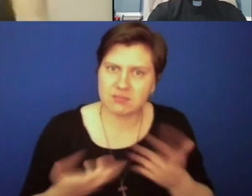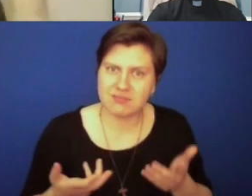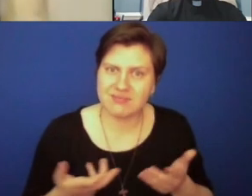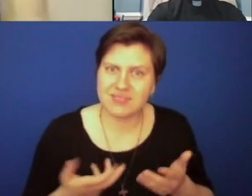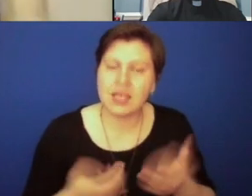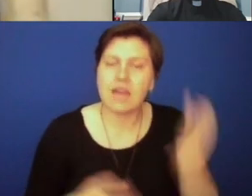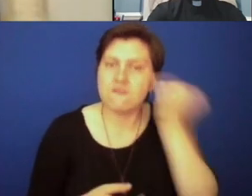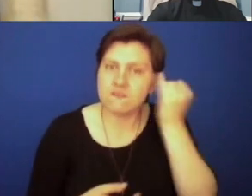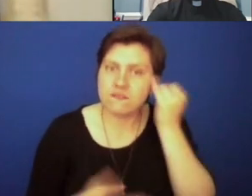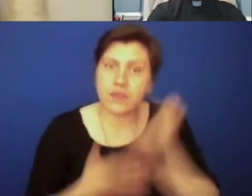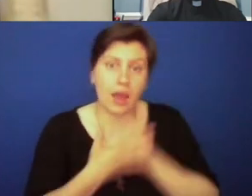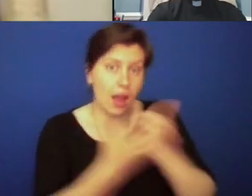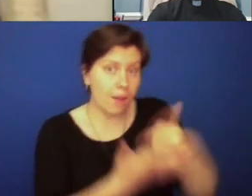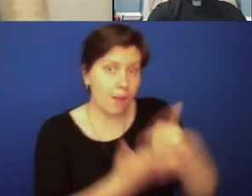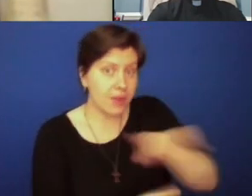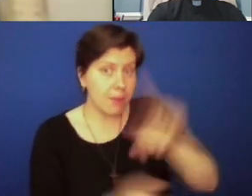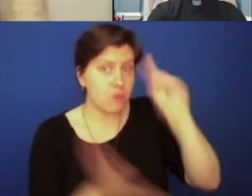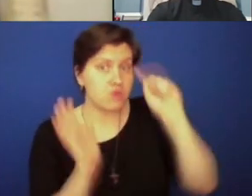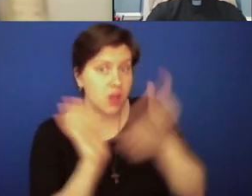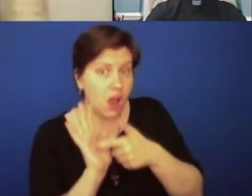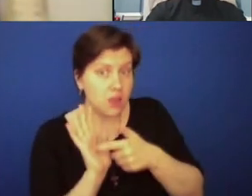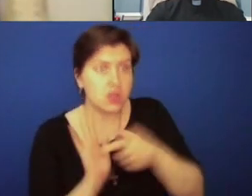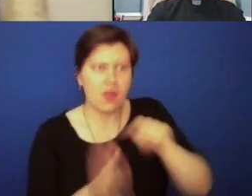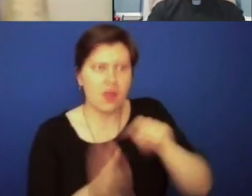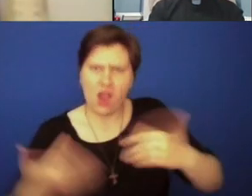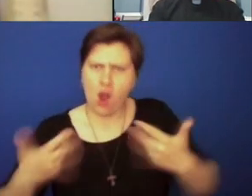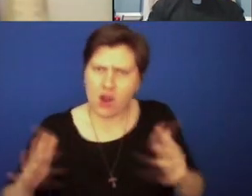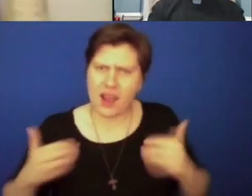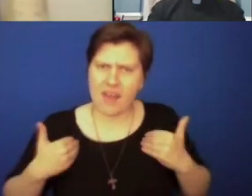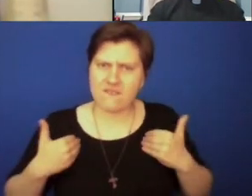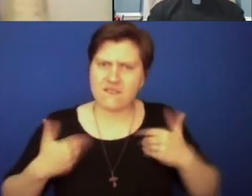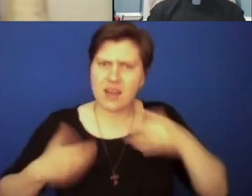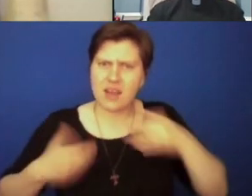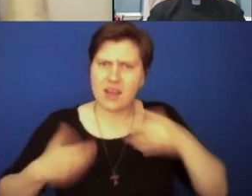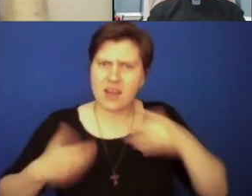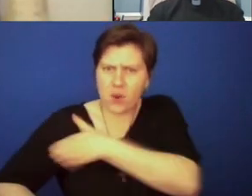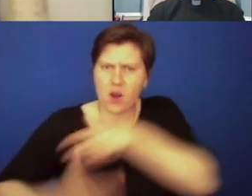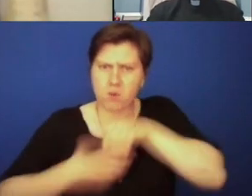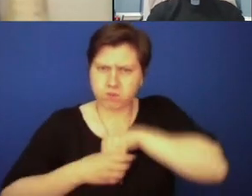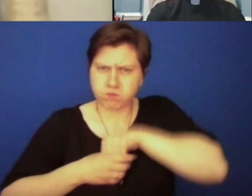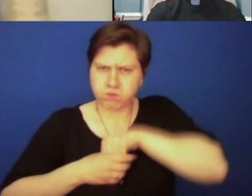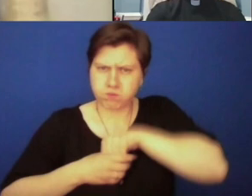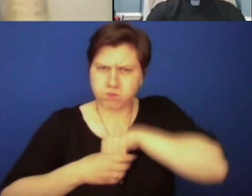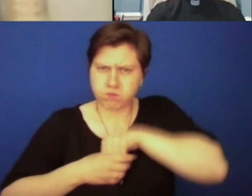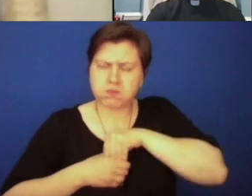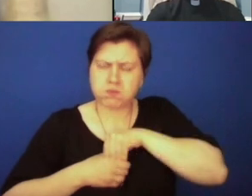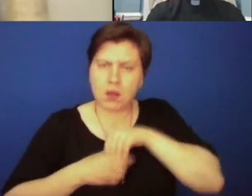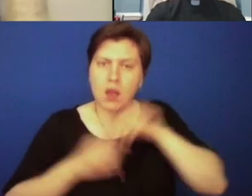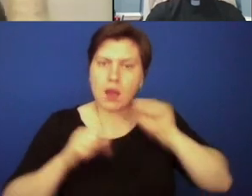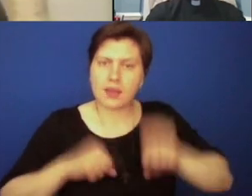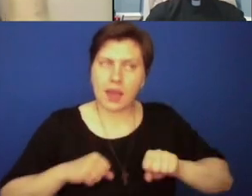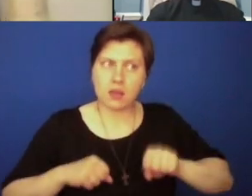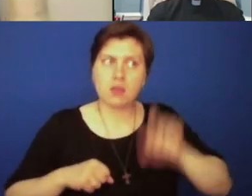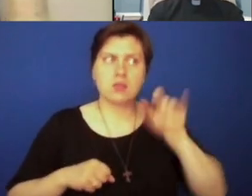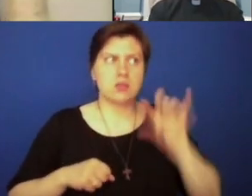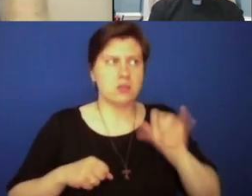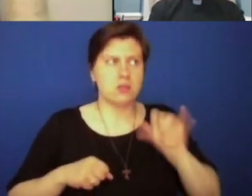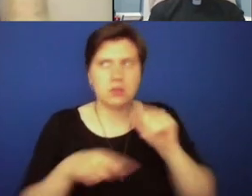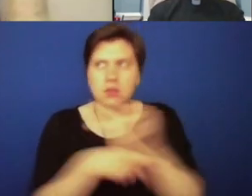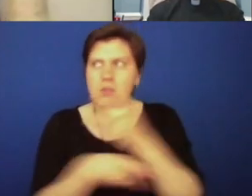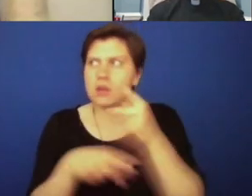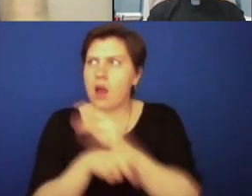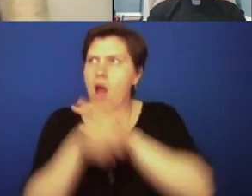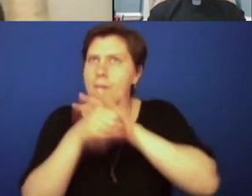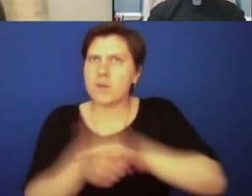If we help them realize that they have power that's within, they can seek out, find out what those